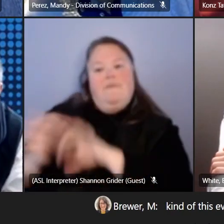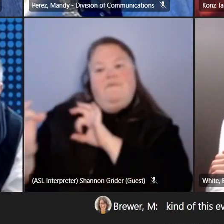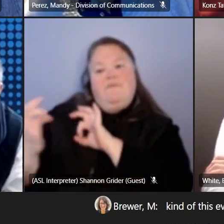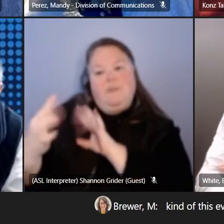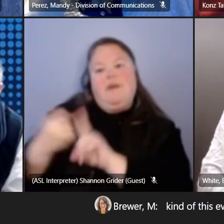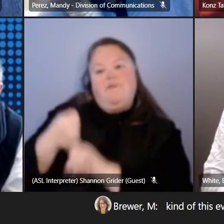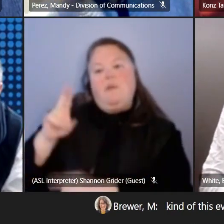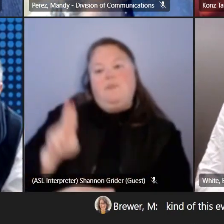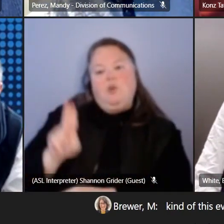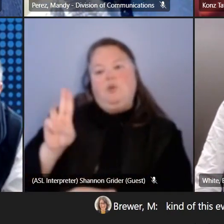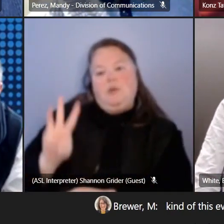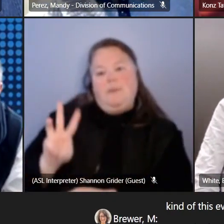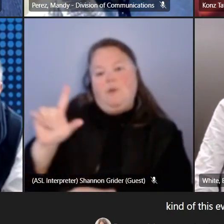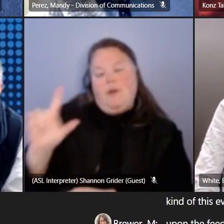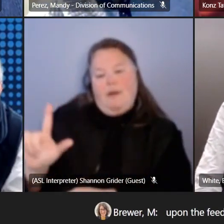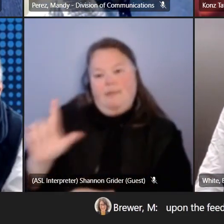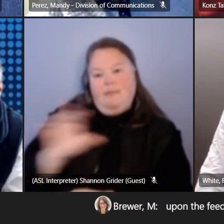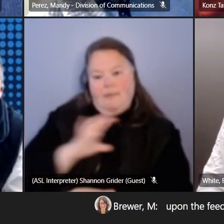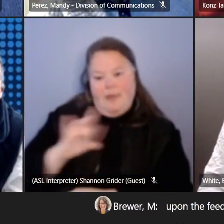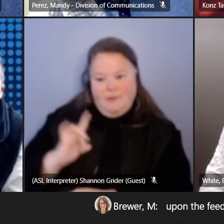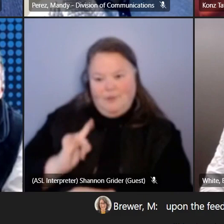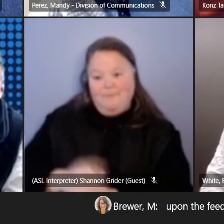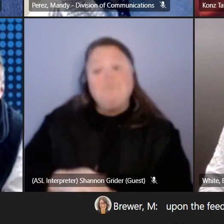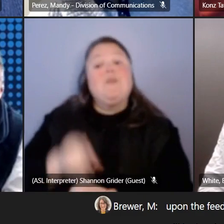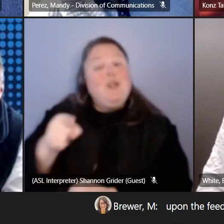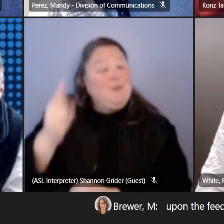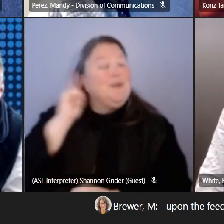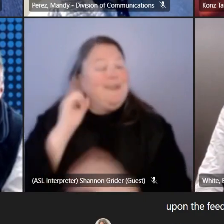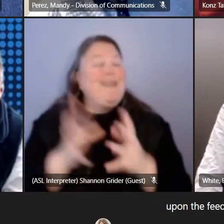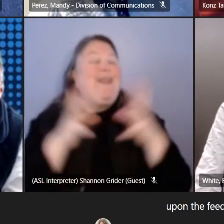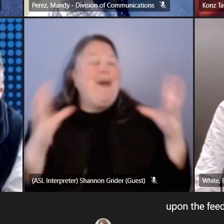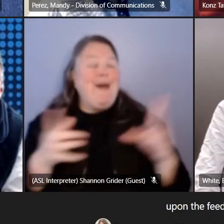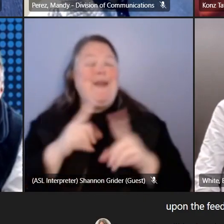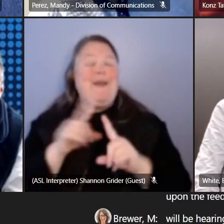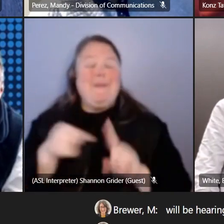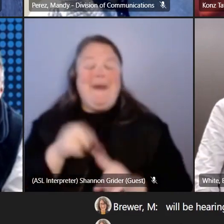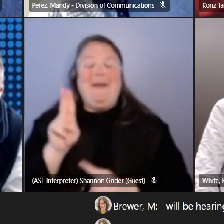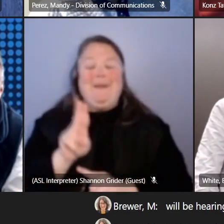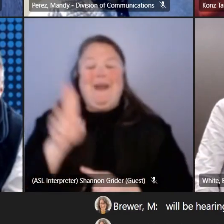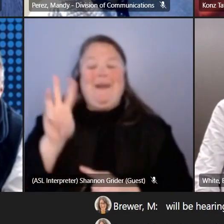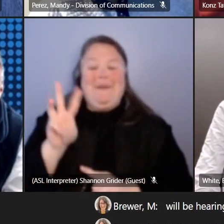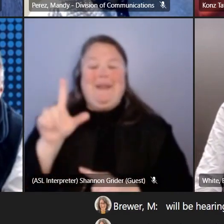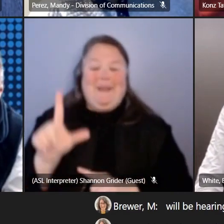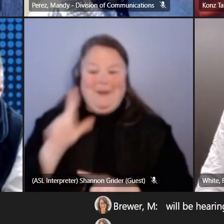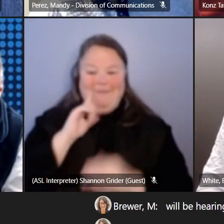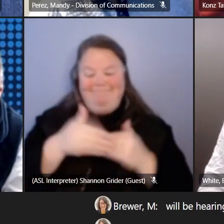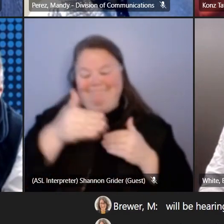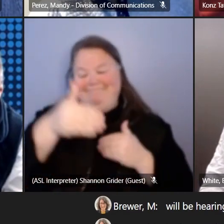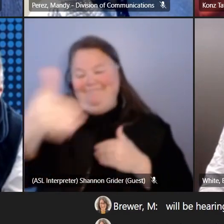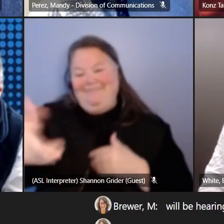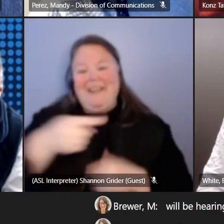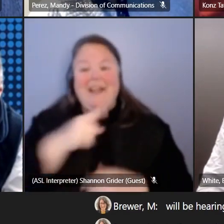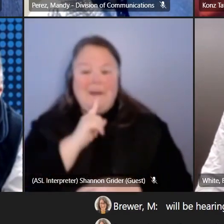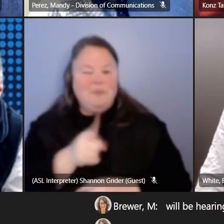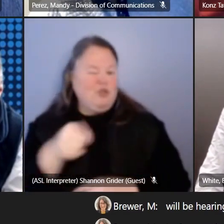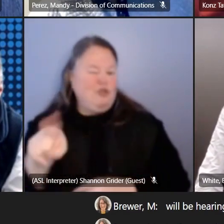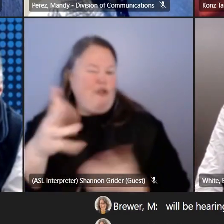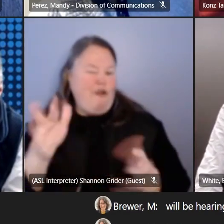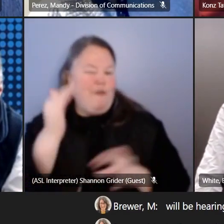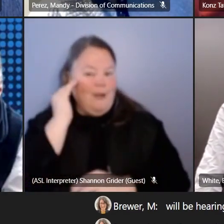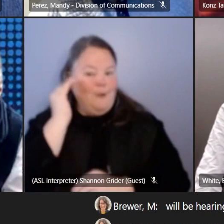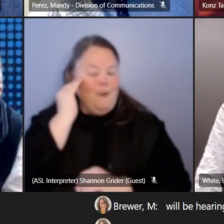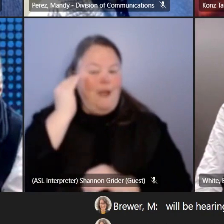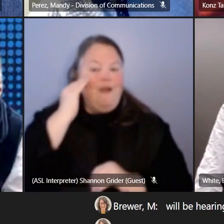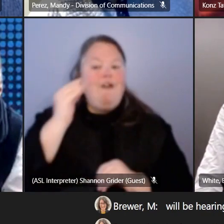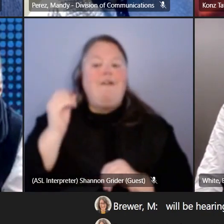We Learn Council so you will be hearing a lot about United We Learn in the months ahead and I'm sure you already are aware of